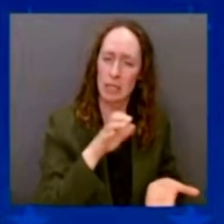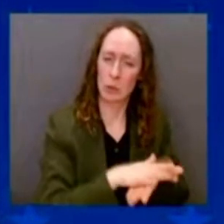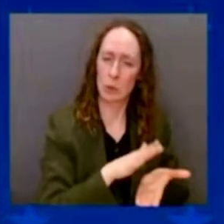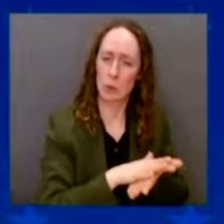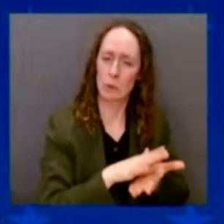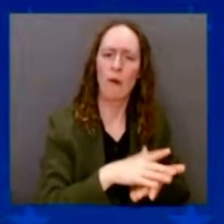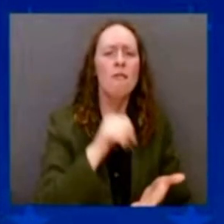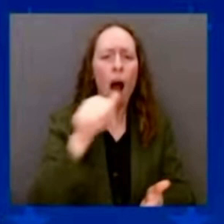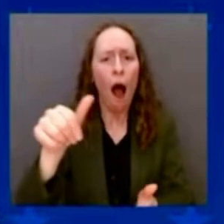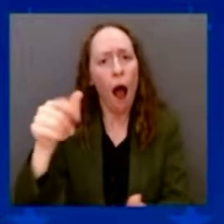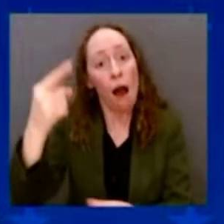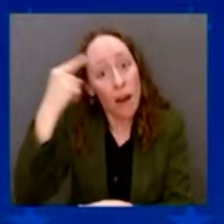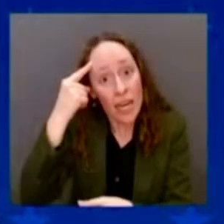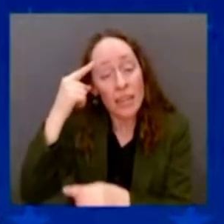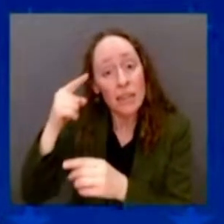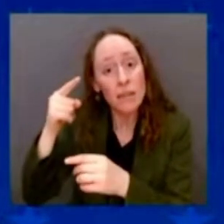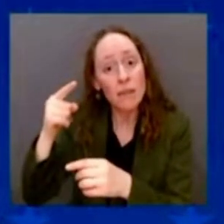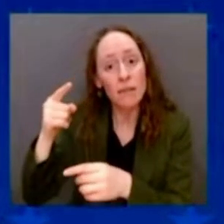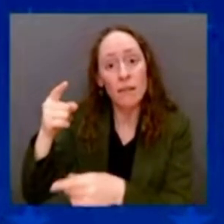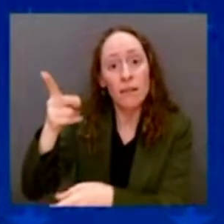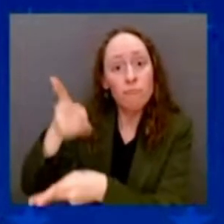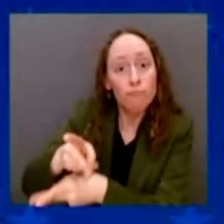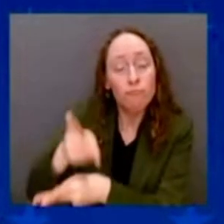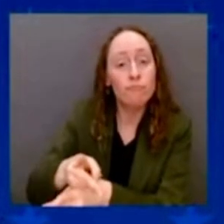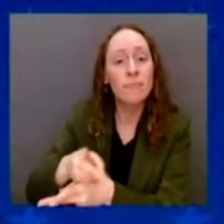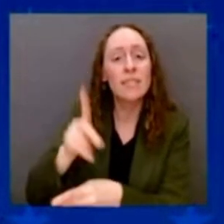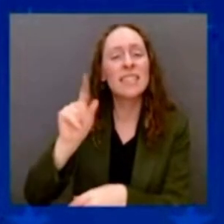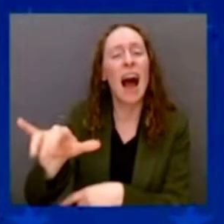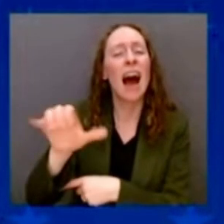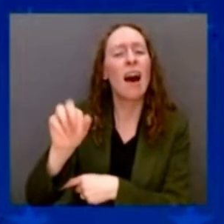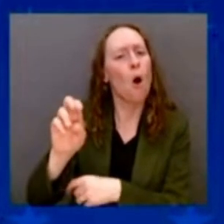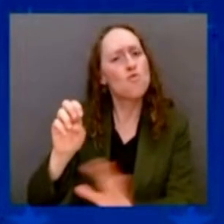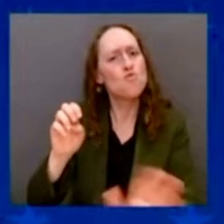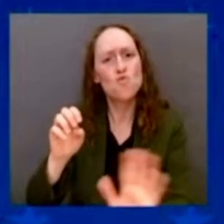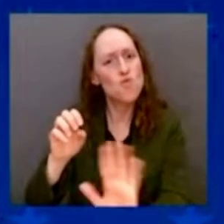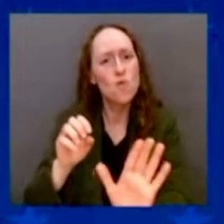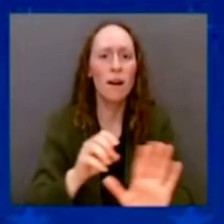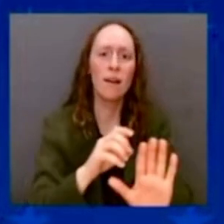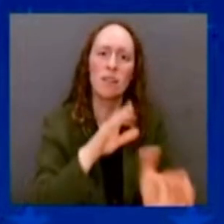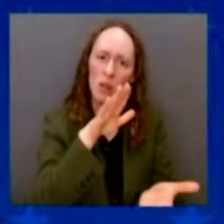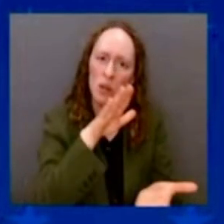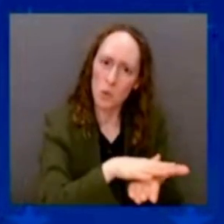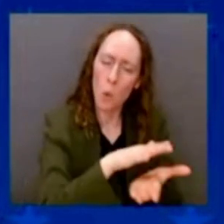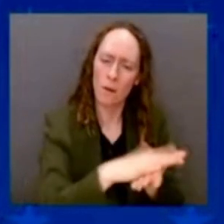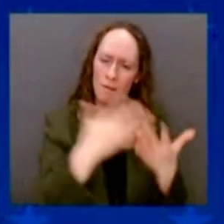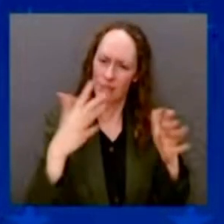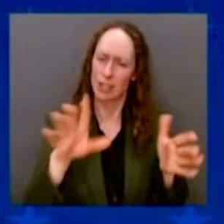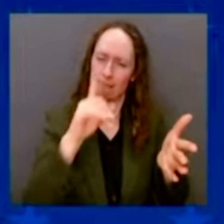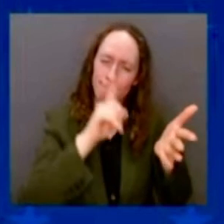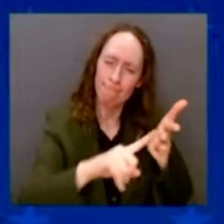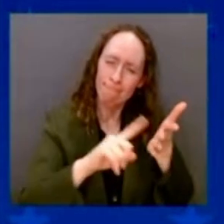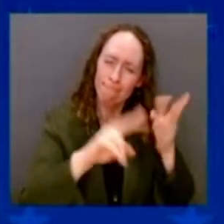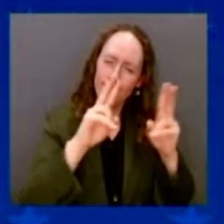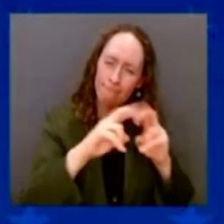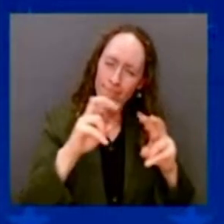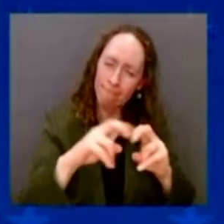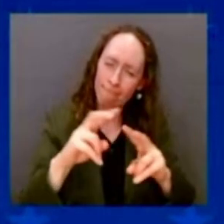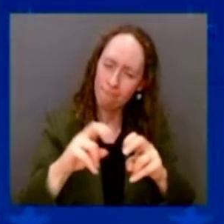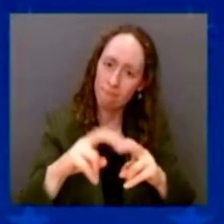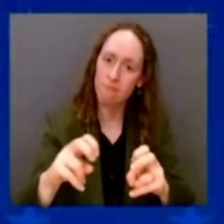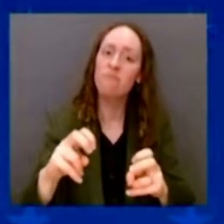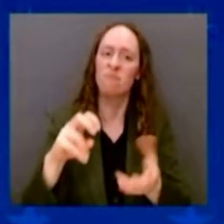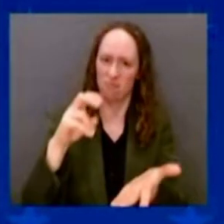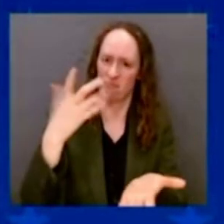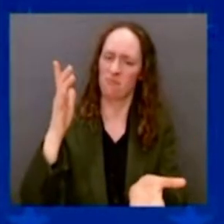All the studies have recently shown — this is not — this is real. Think about it now — that, you know, you learn — you've heard all these